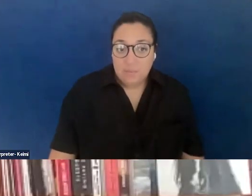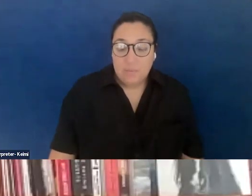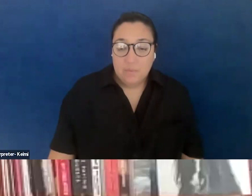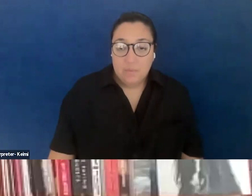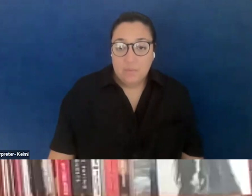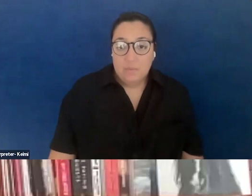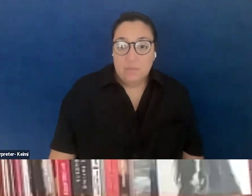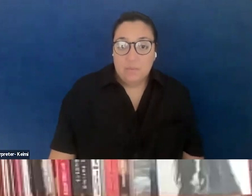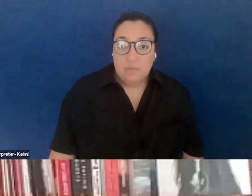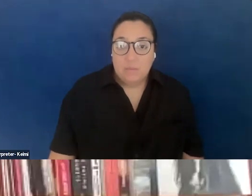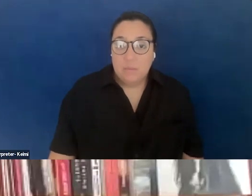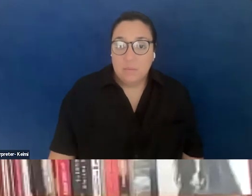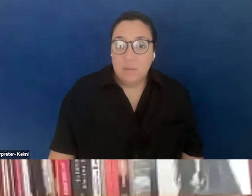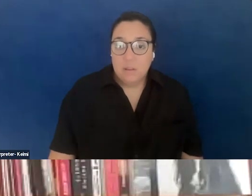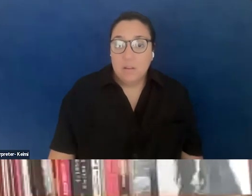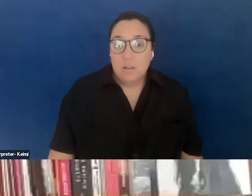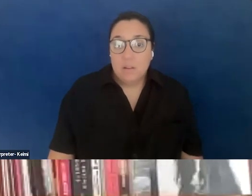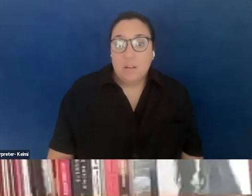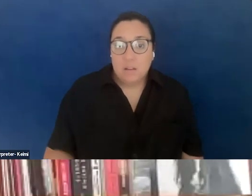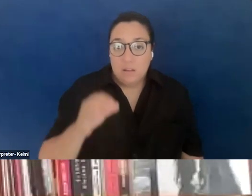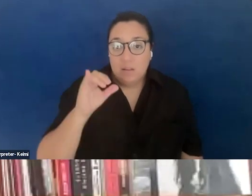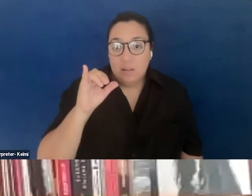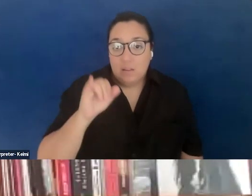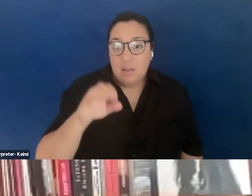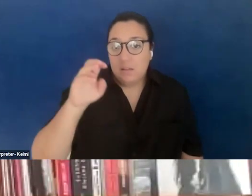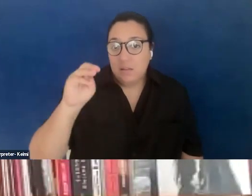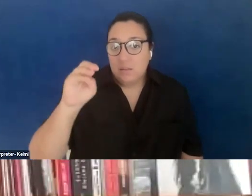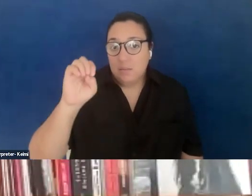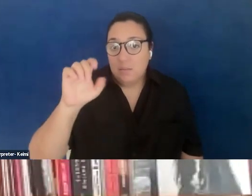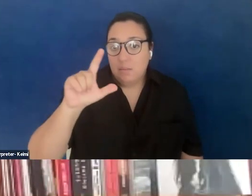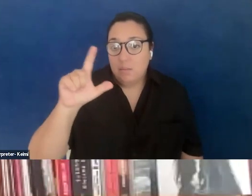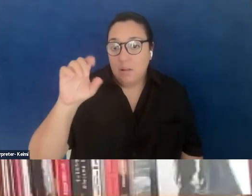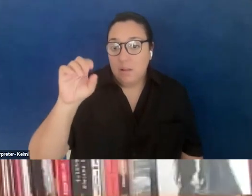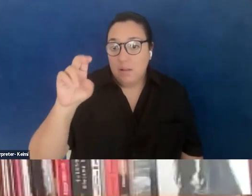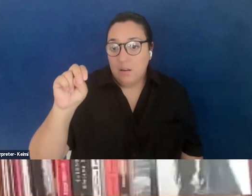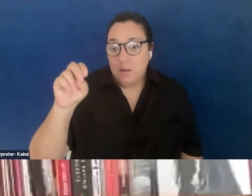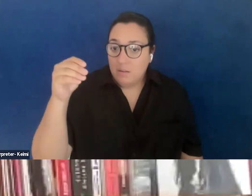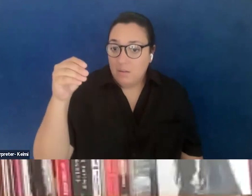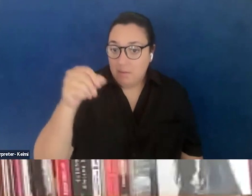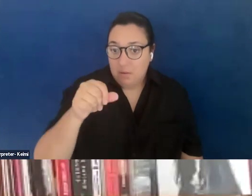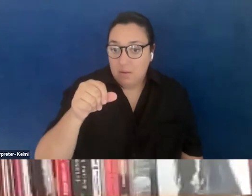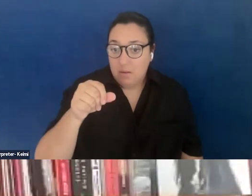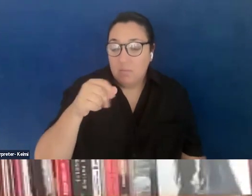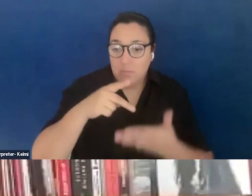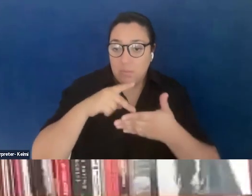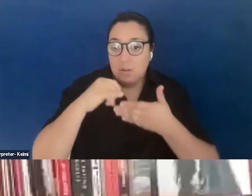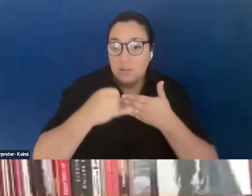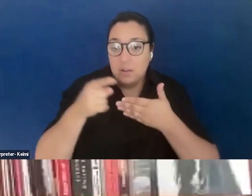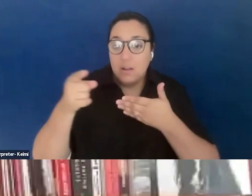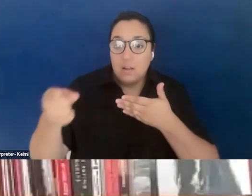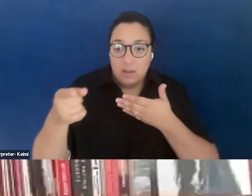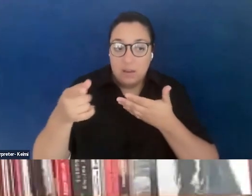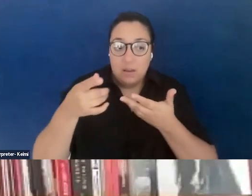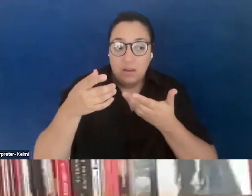is, to be completely transparent, a Mellon-funded project. Mellon actually solicits proposals. You don't just